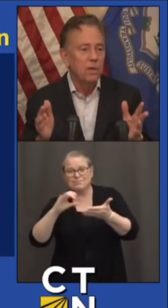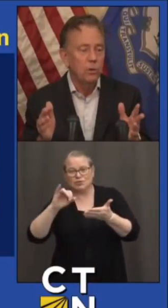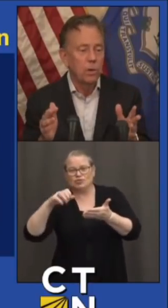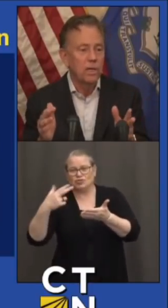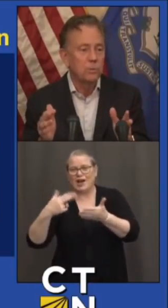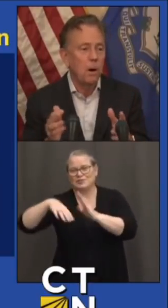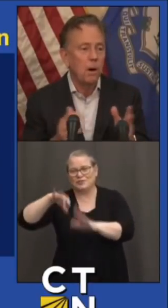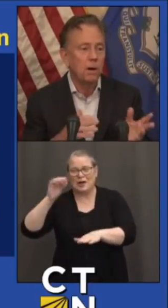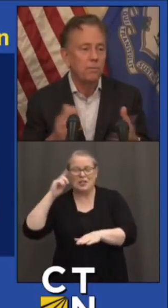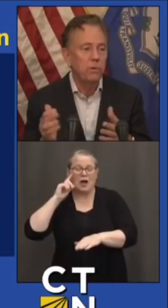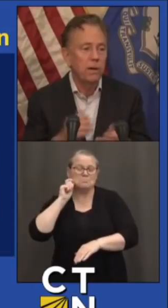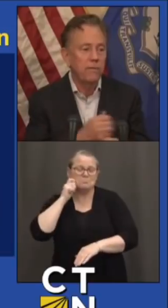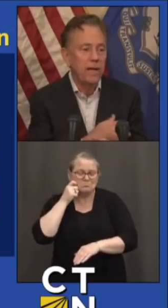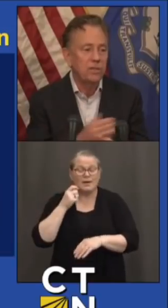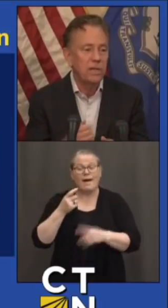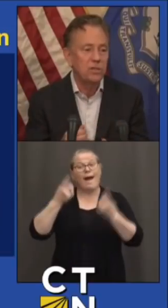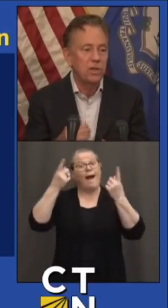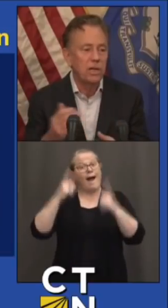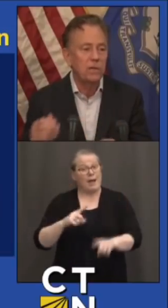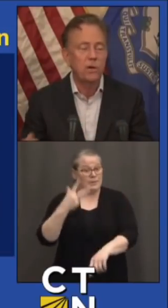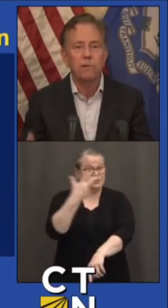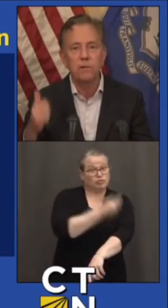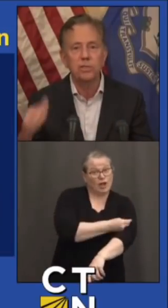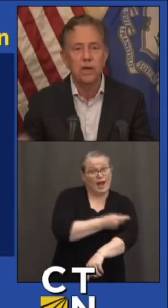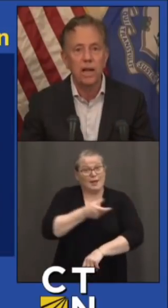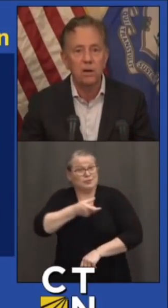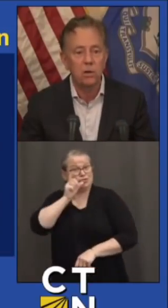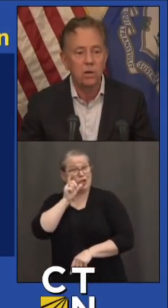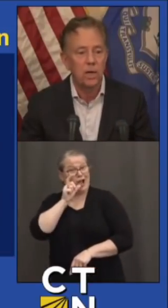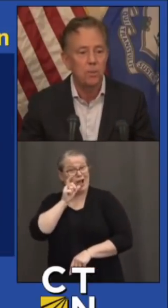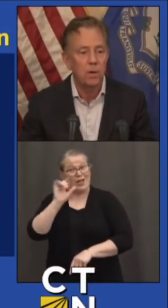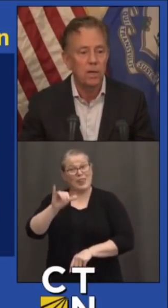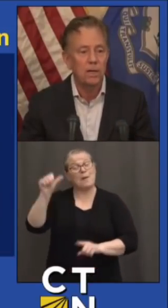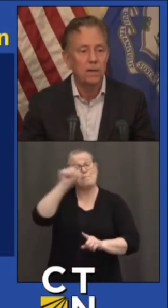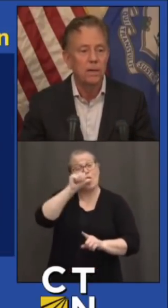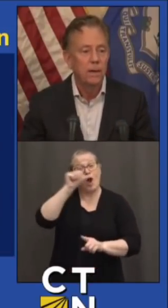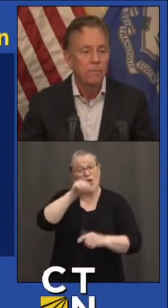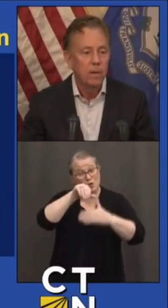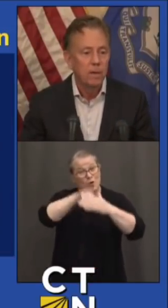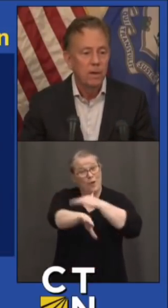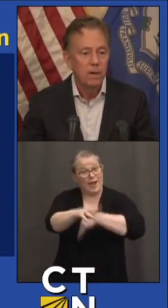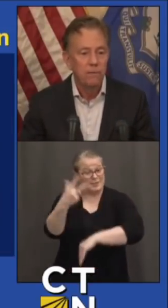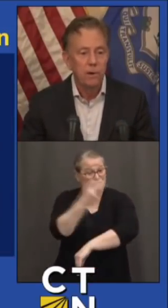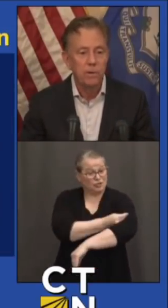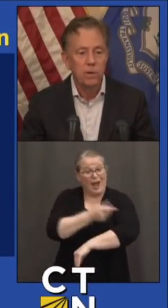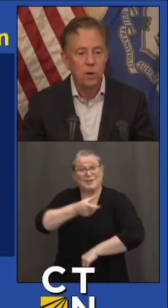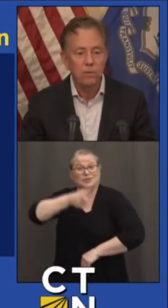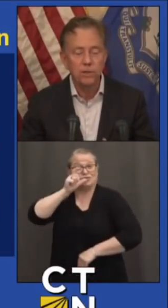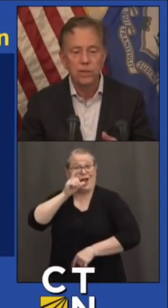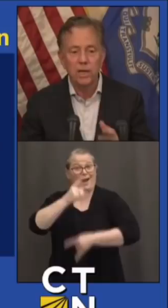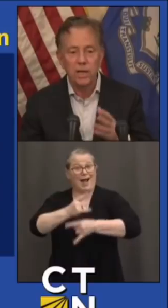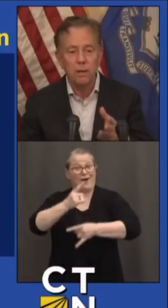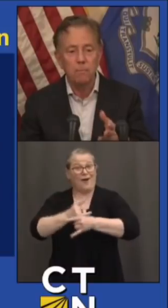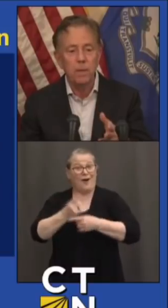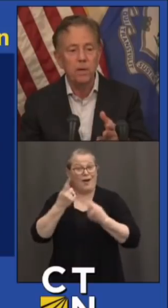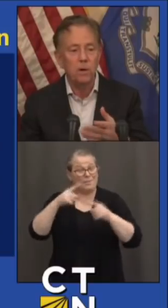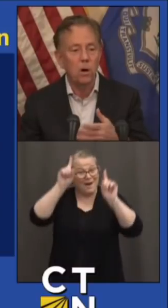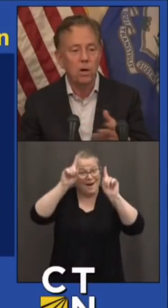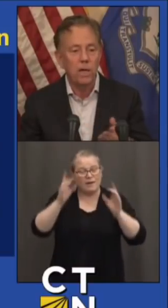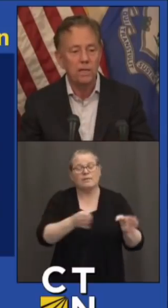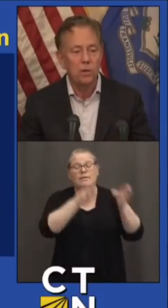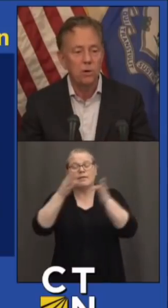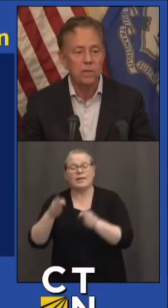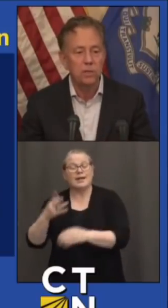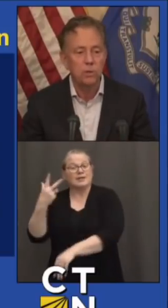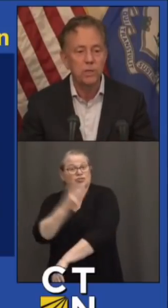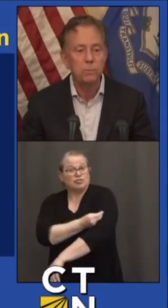shot. New Orleans bar. You get a vaccine shot. You'll get a free shot of alcohol. Come on in. Free with your COVID shot. You get a beer.